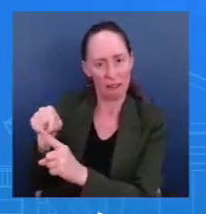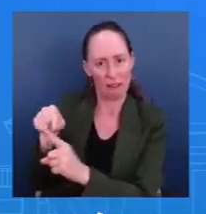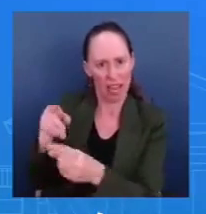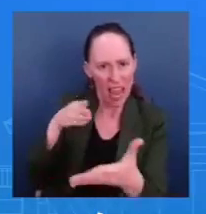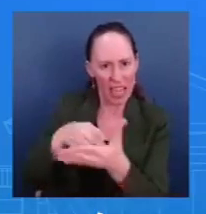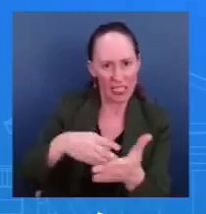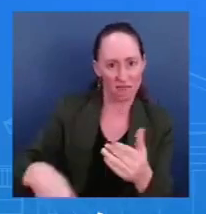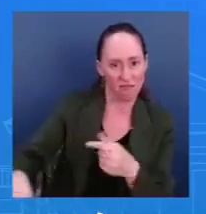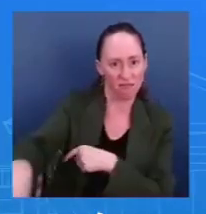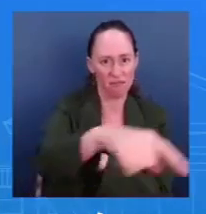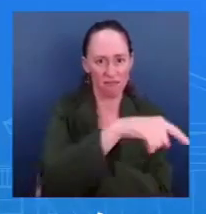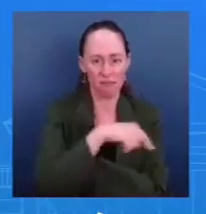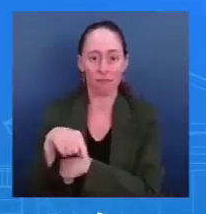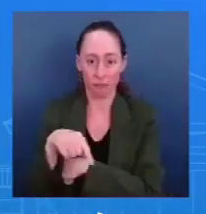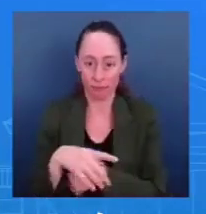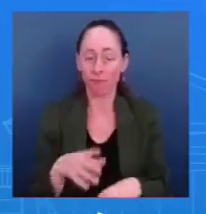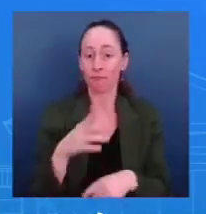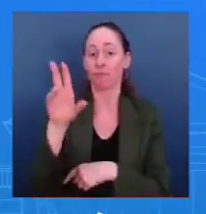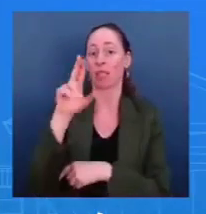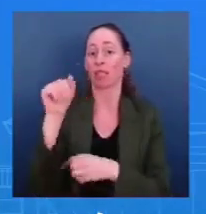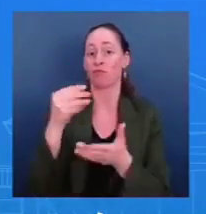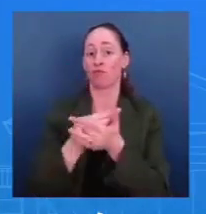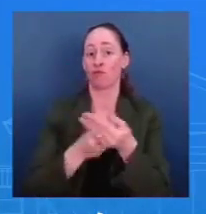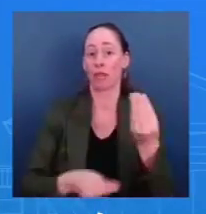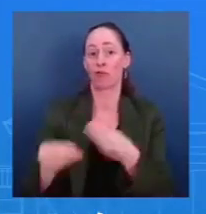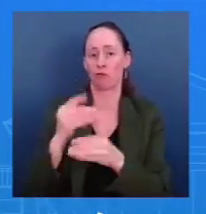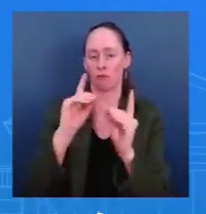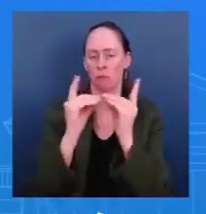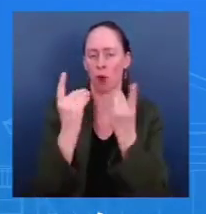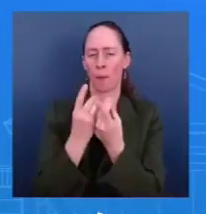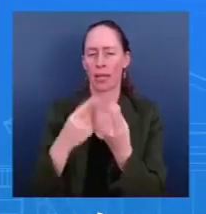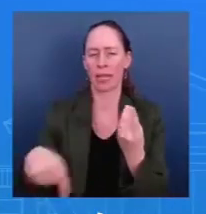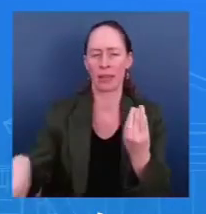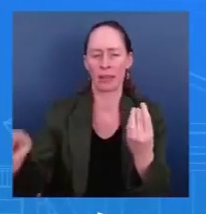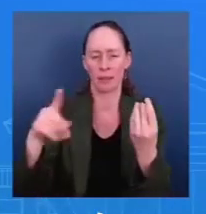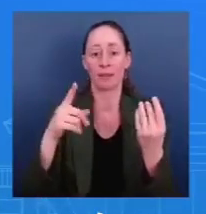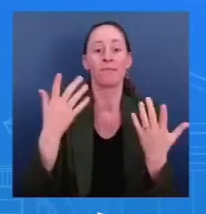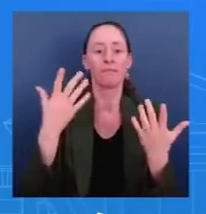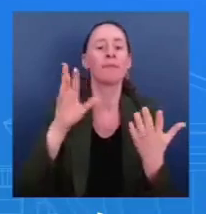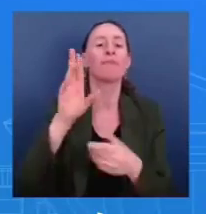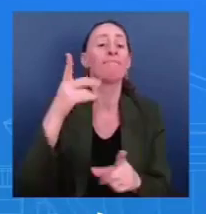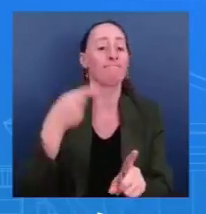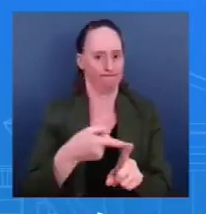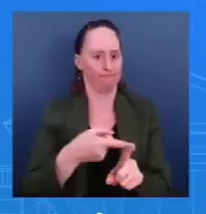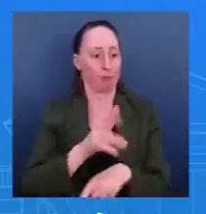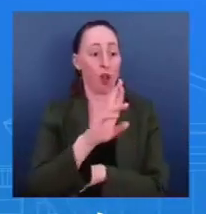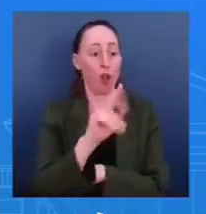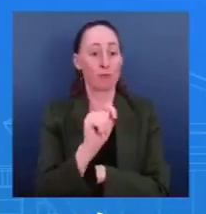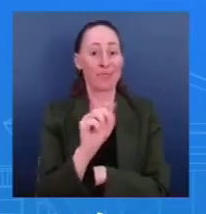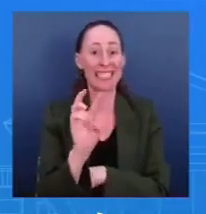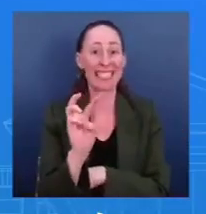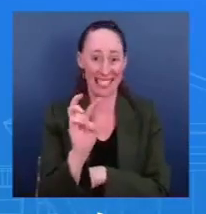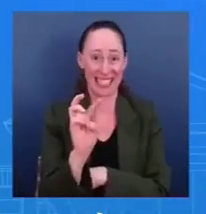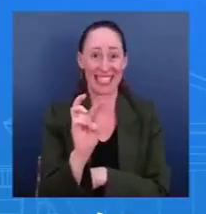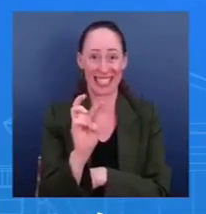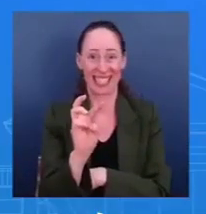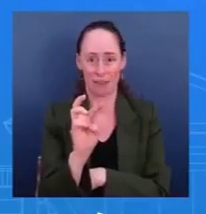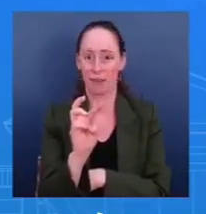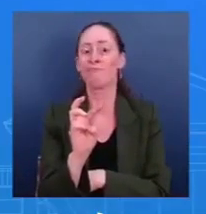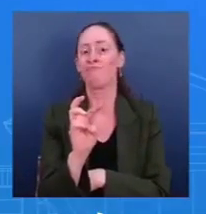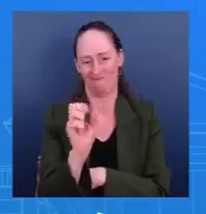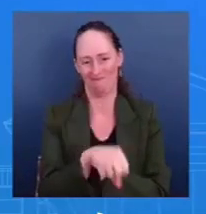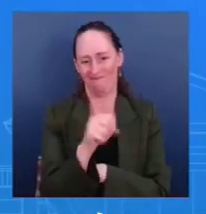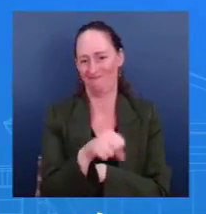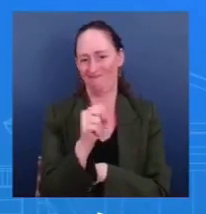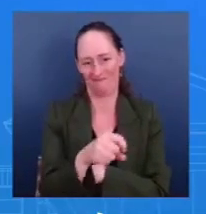officials affiliated with RT, three executives associated with other Kremlin-controlled organizations. And additionally, the Treasury Department